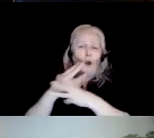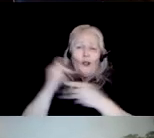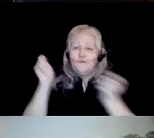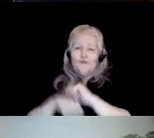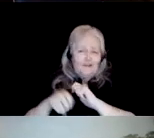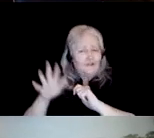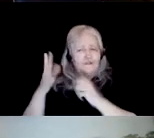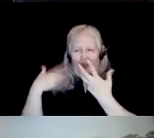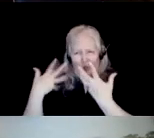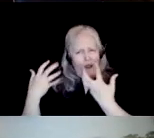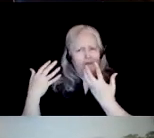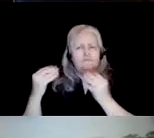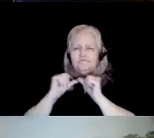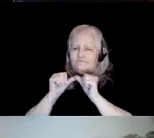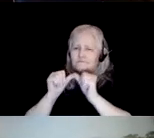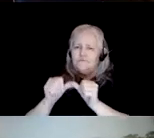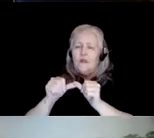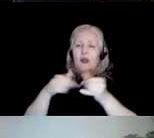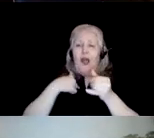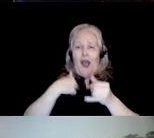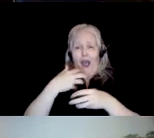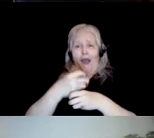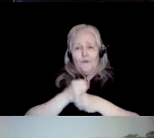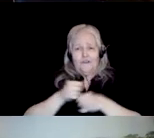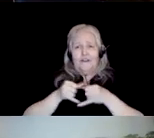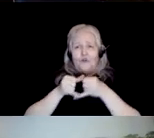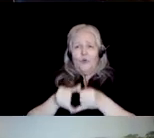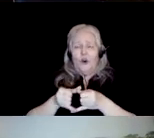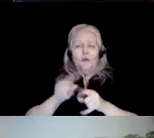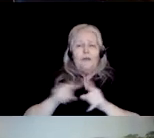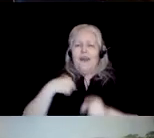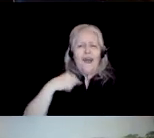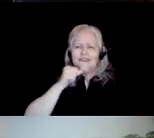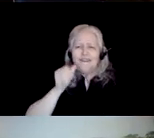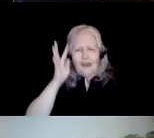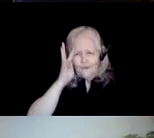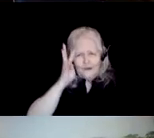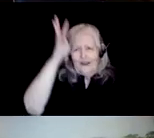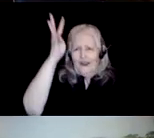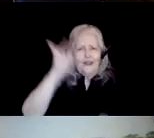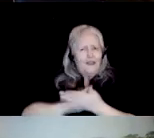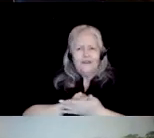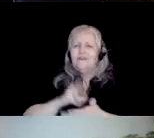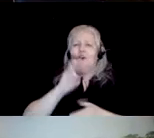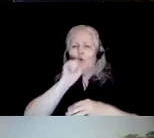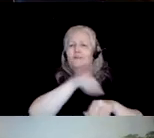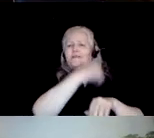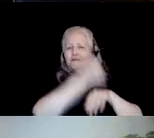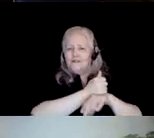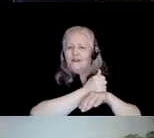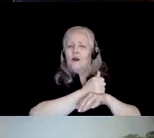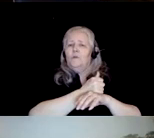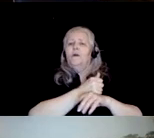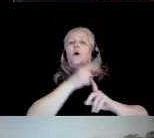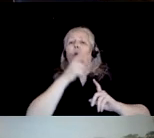Because this award is given to me, but it's not created by me. It was set up initially by linguists, who I don't even necessarily